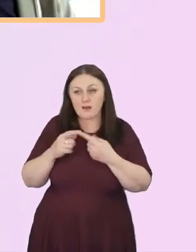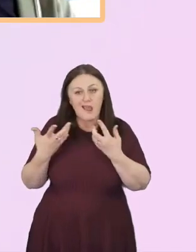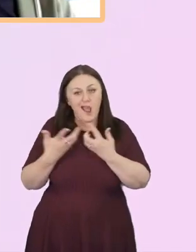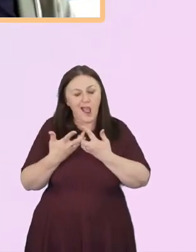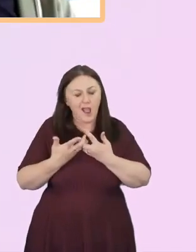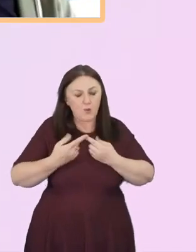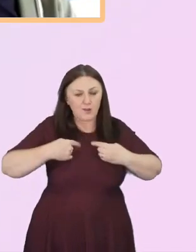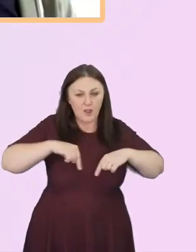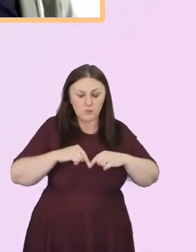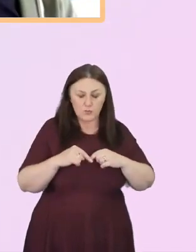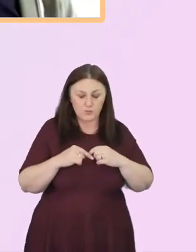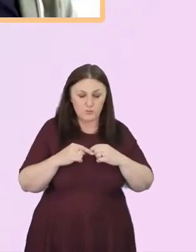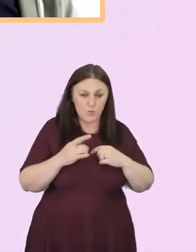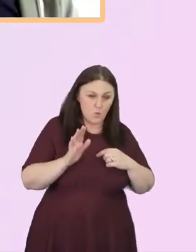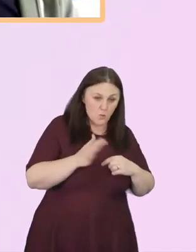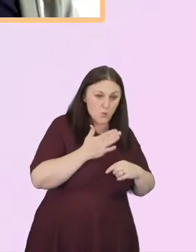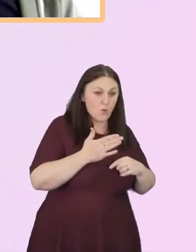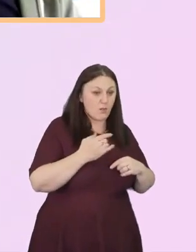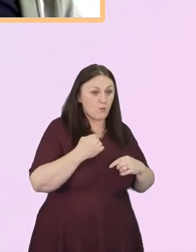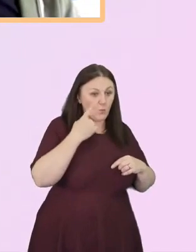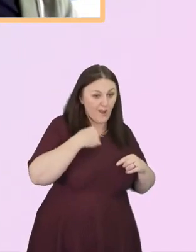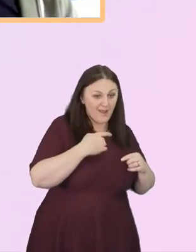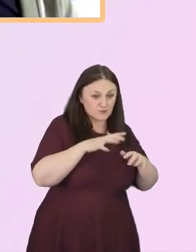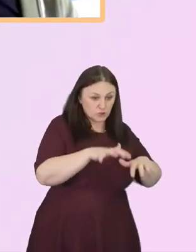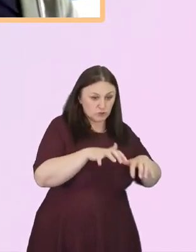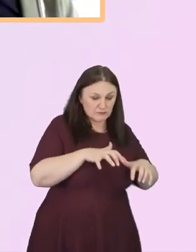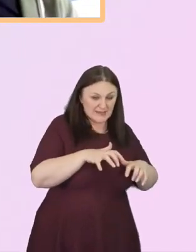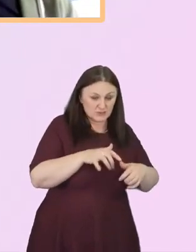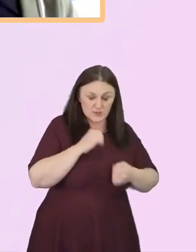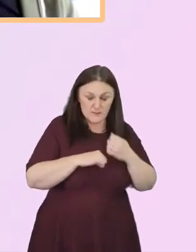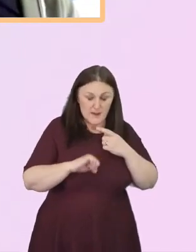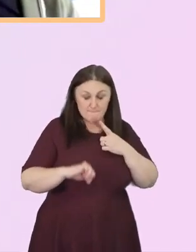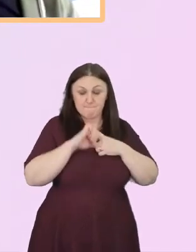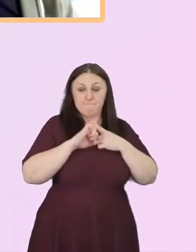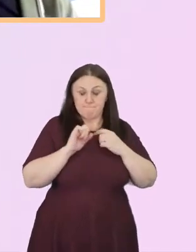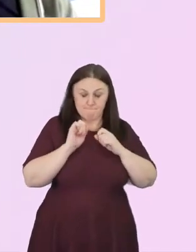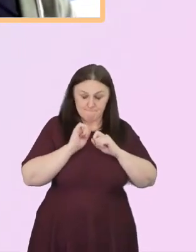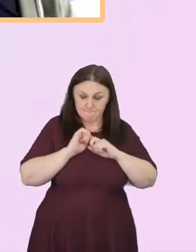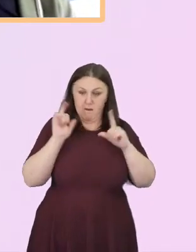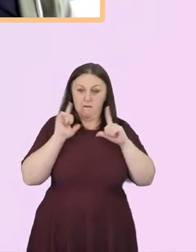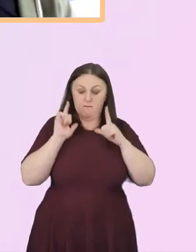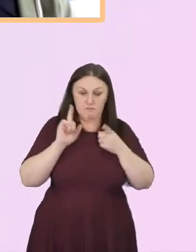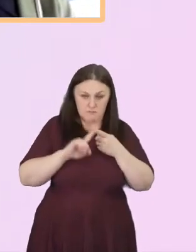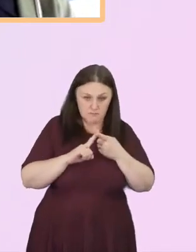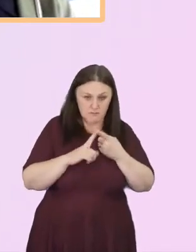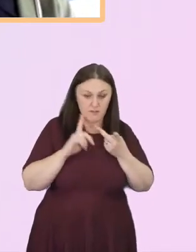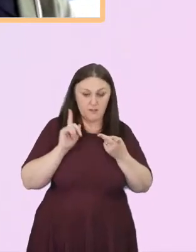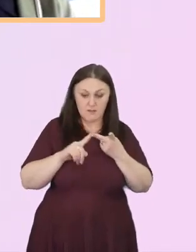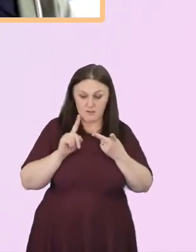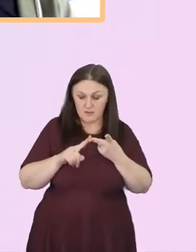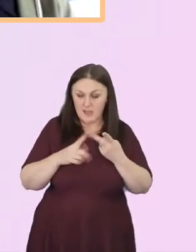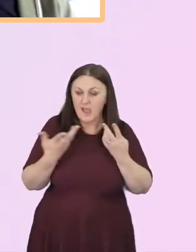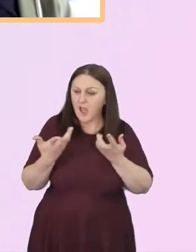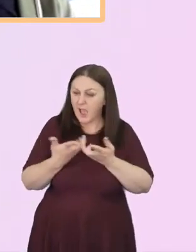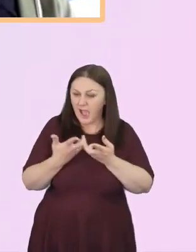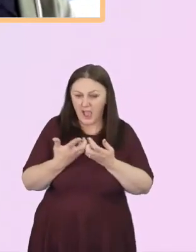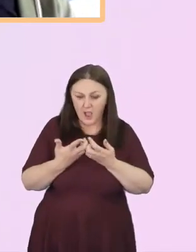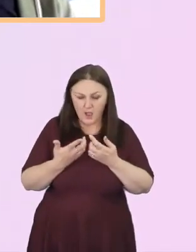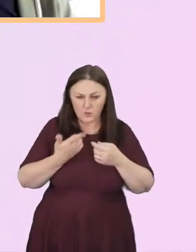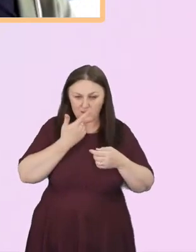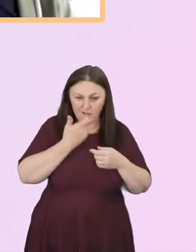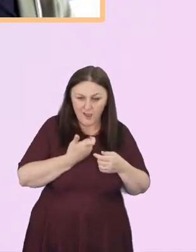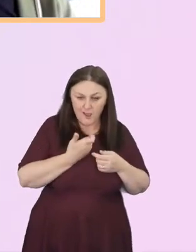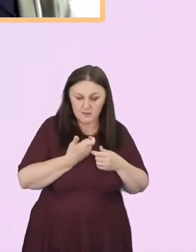in all white congregations? And the second is, how can we carry on the conversation